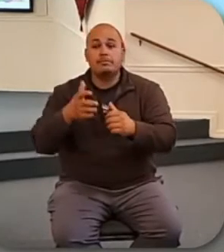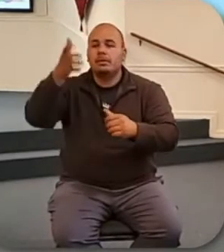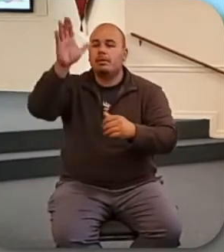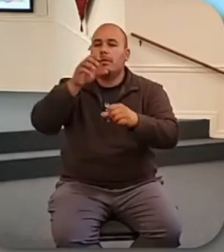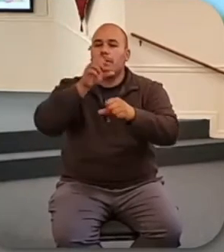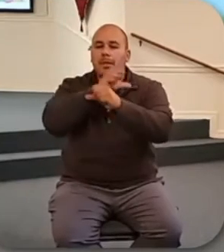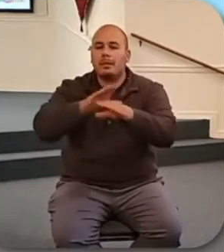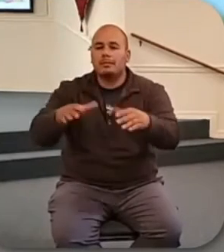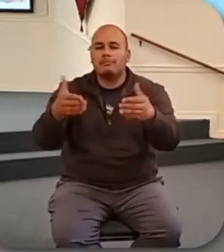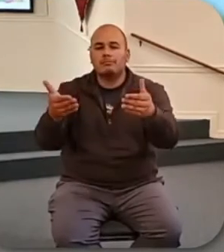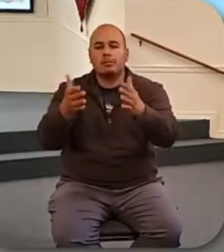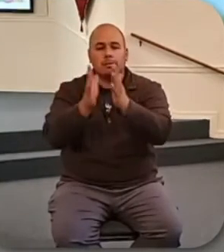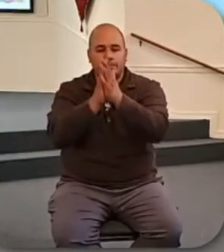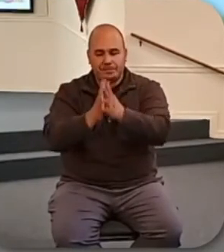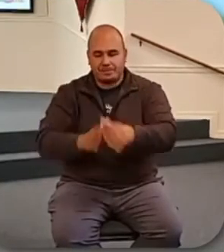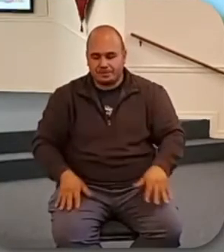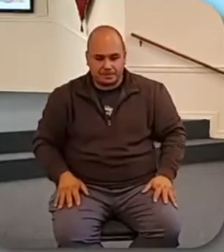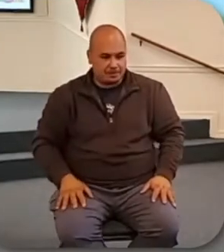today. Let's pray.